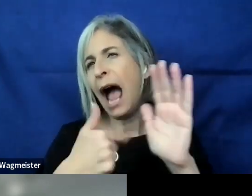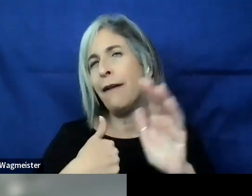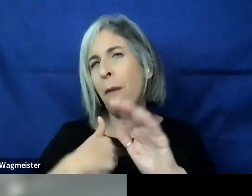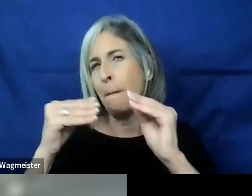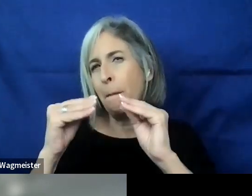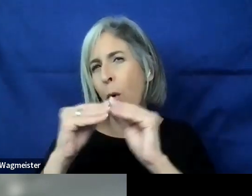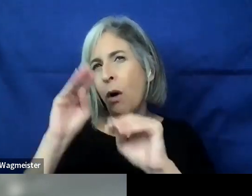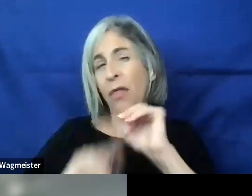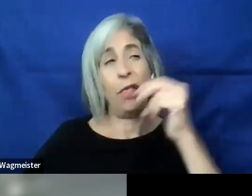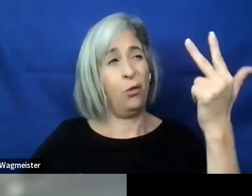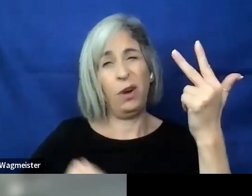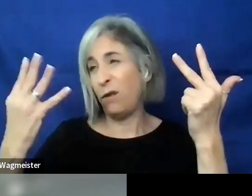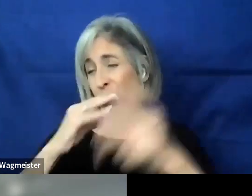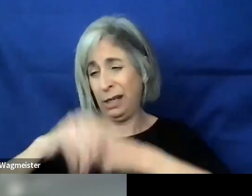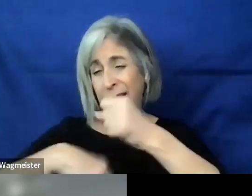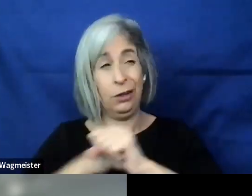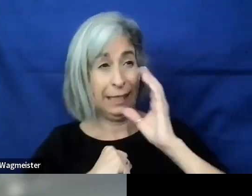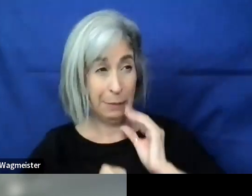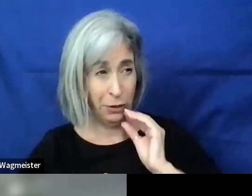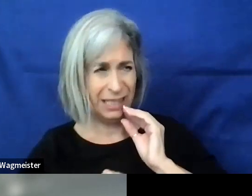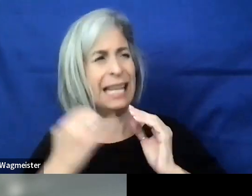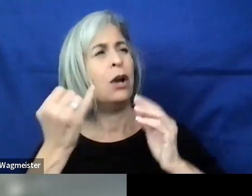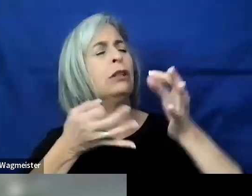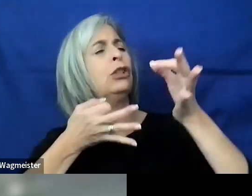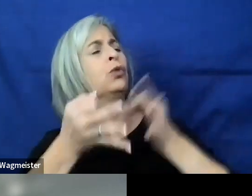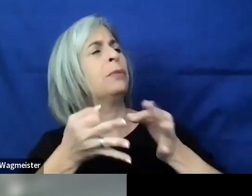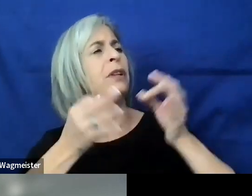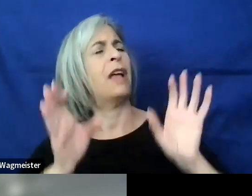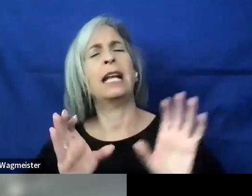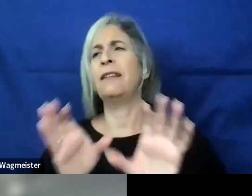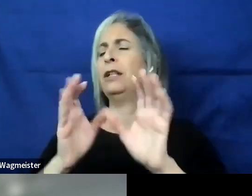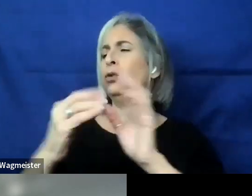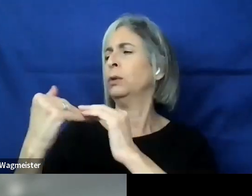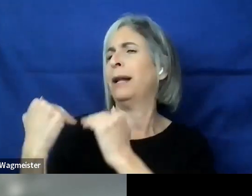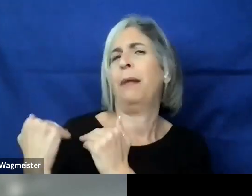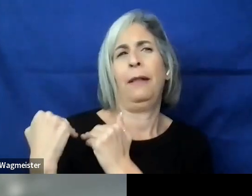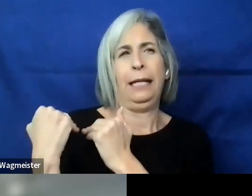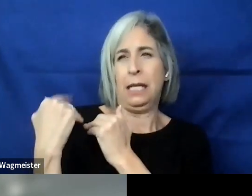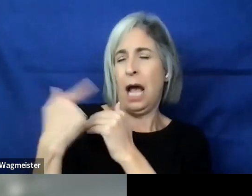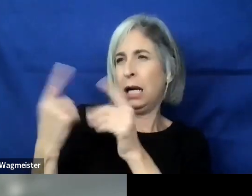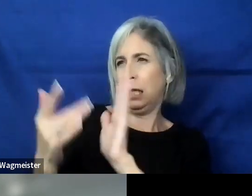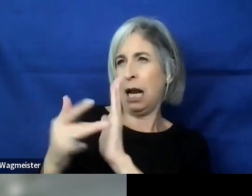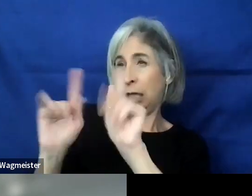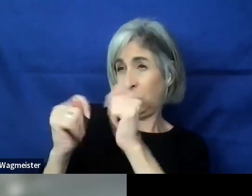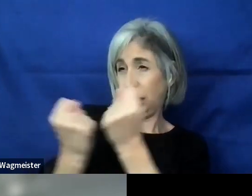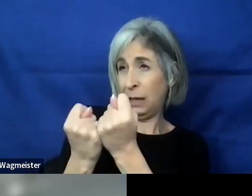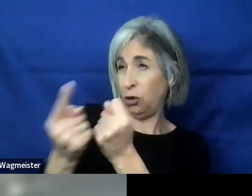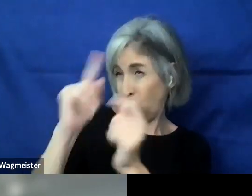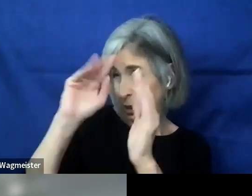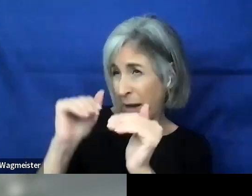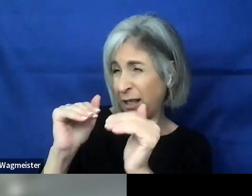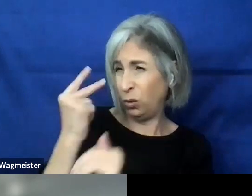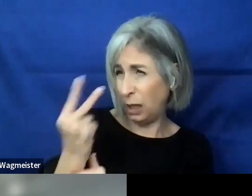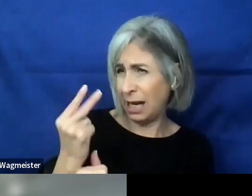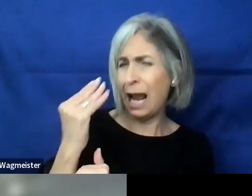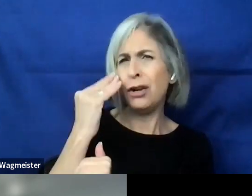three or four years of experience, what kind of descriptions of activities or responsibilities on a technical team would you expect to see? I